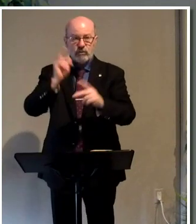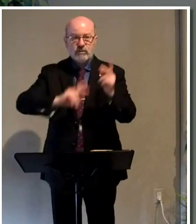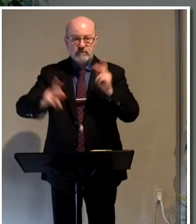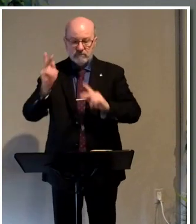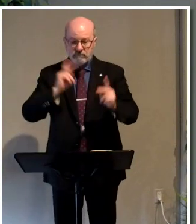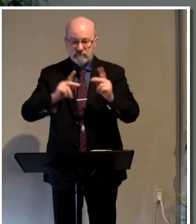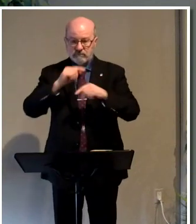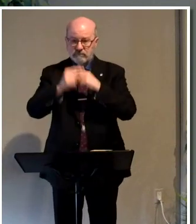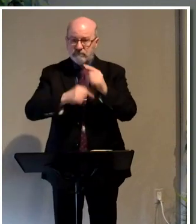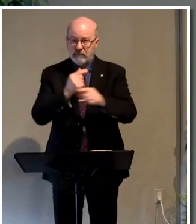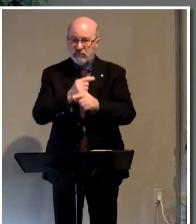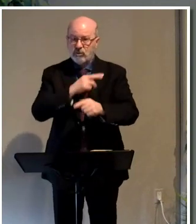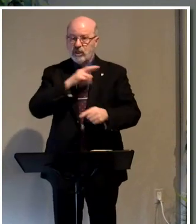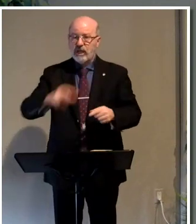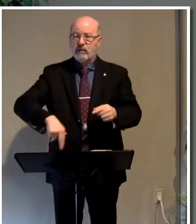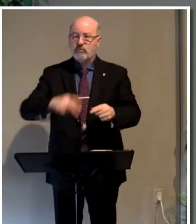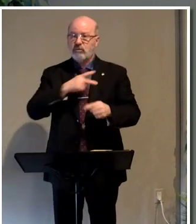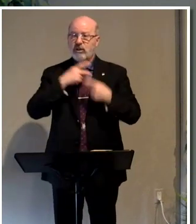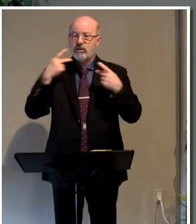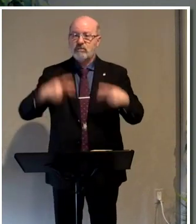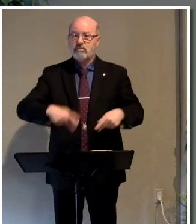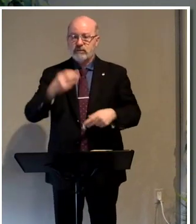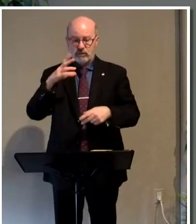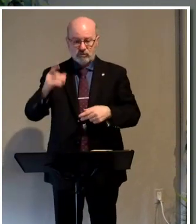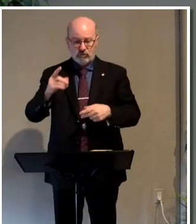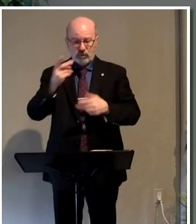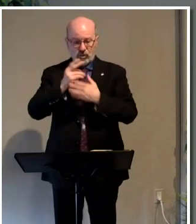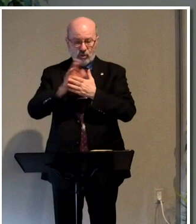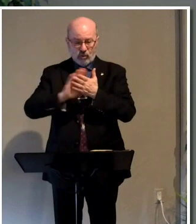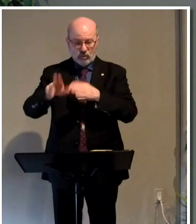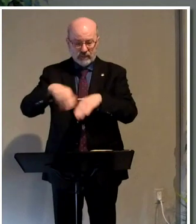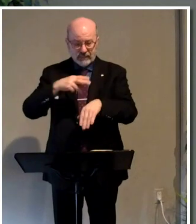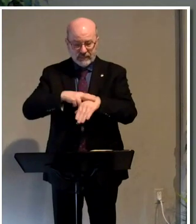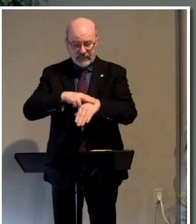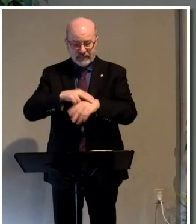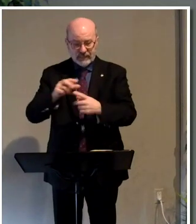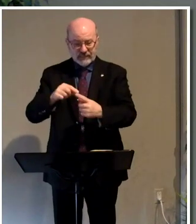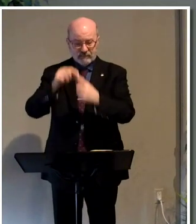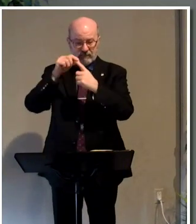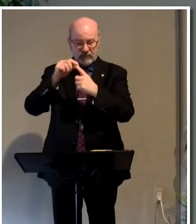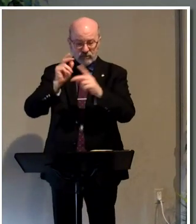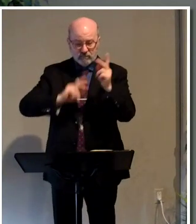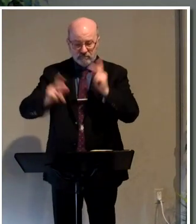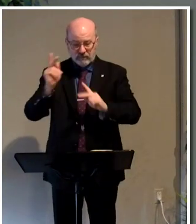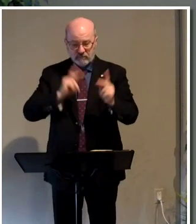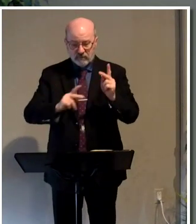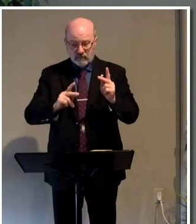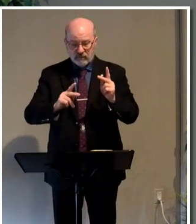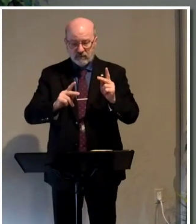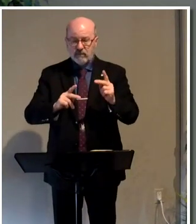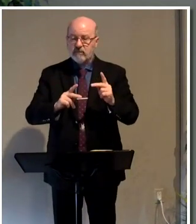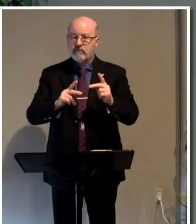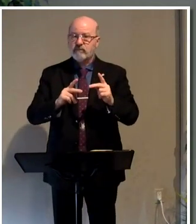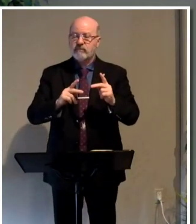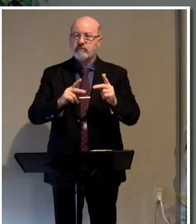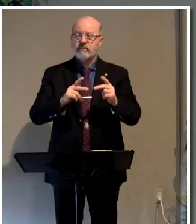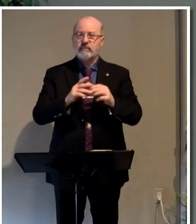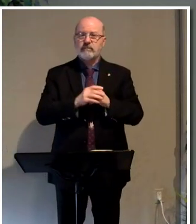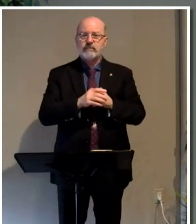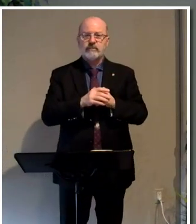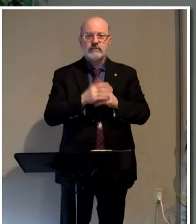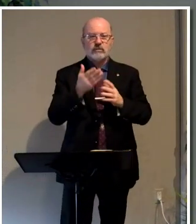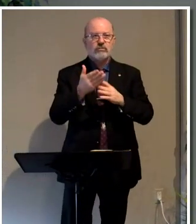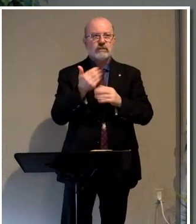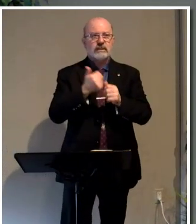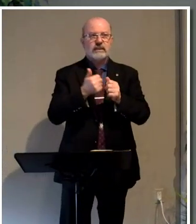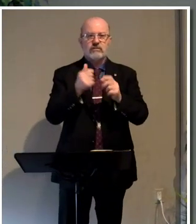a royal priesthood, and holy nation, a peculiar people. I could go through